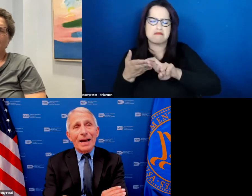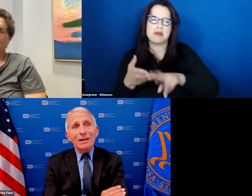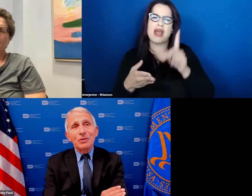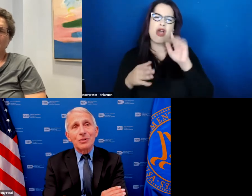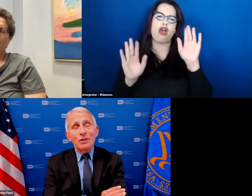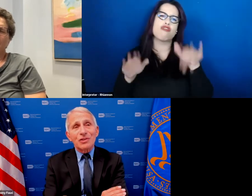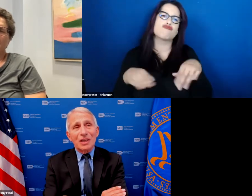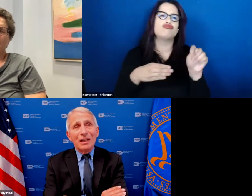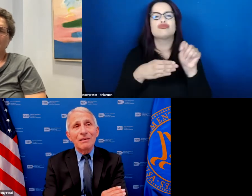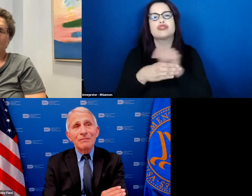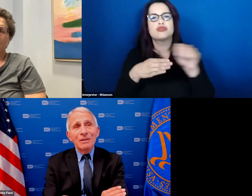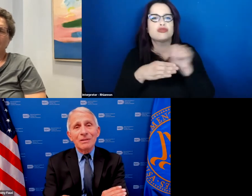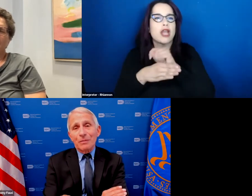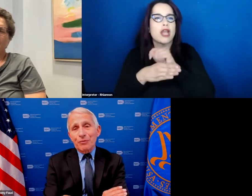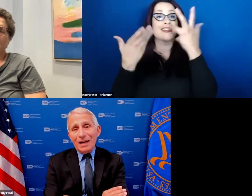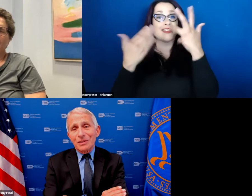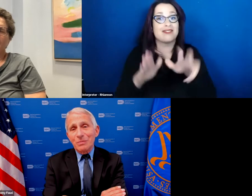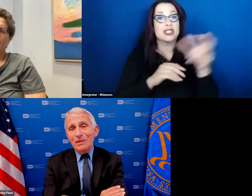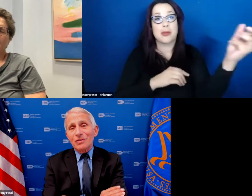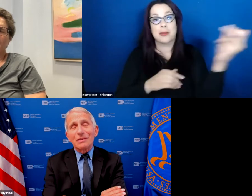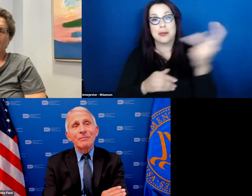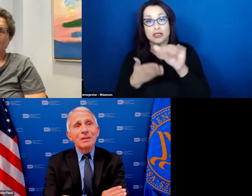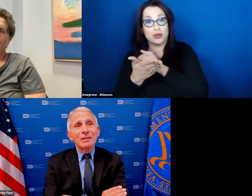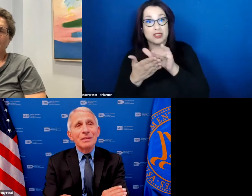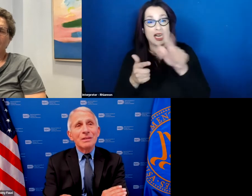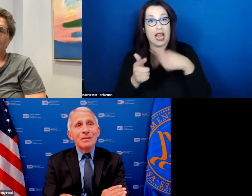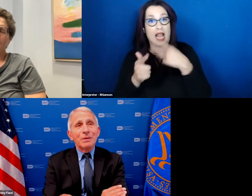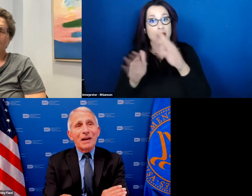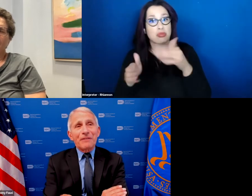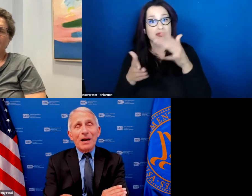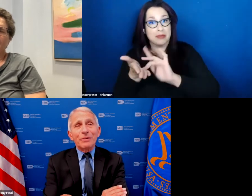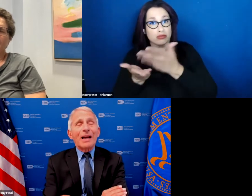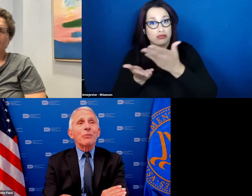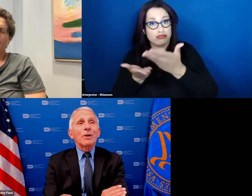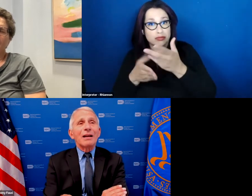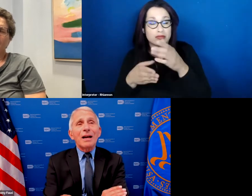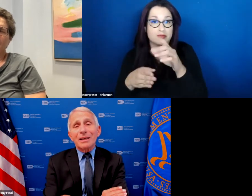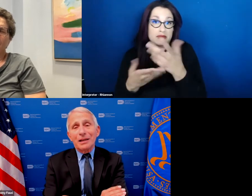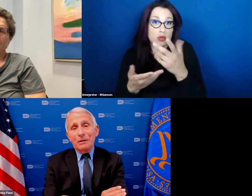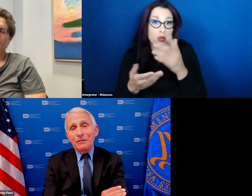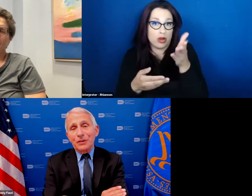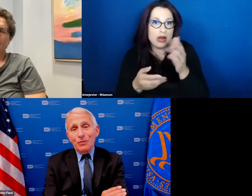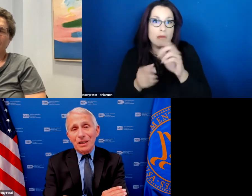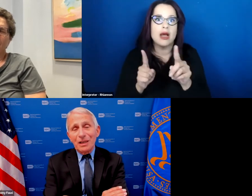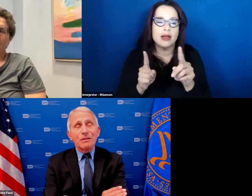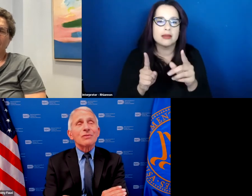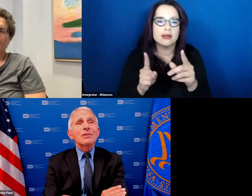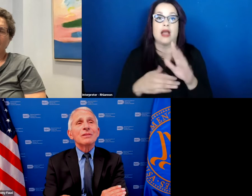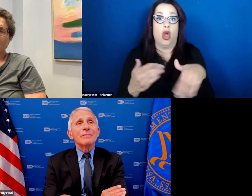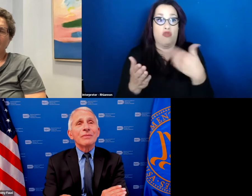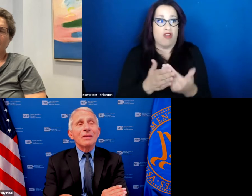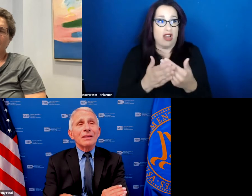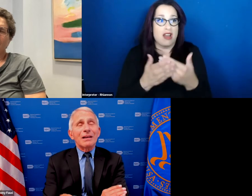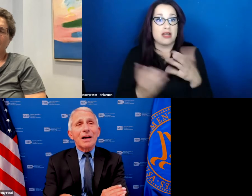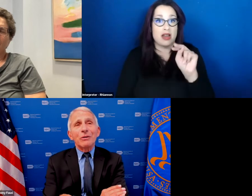come back to new york city and practice medicine but i found out when i got here for three years